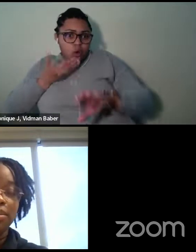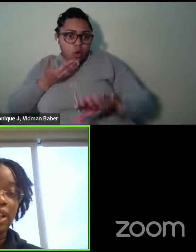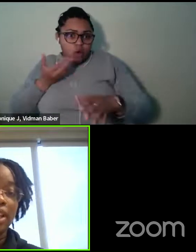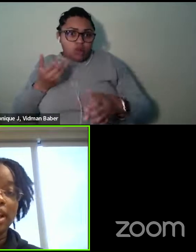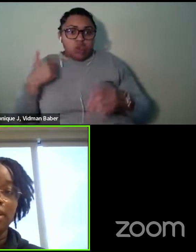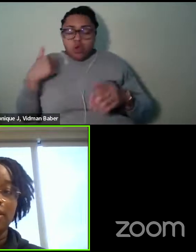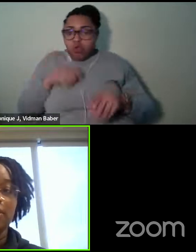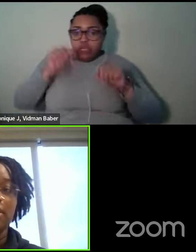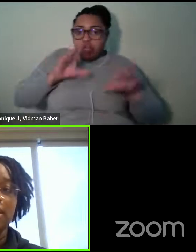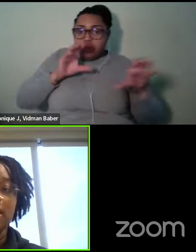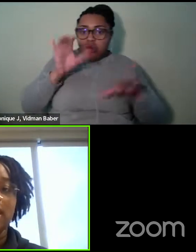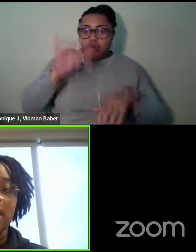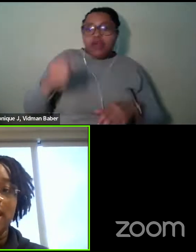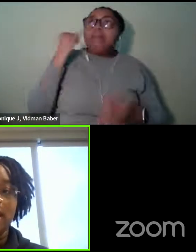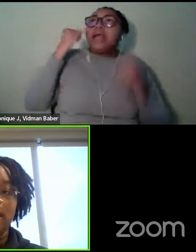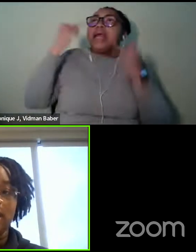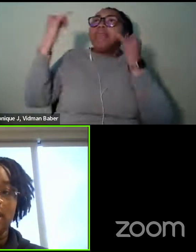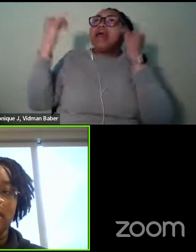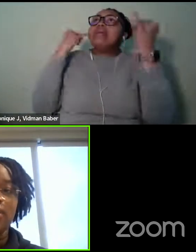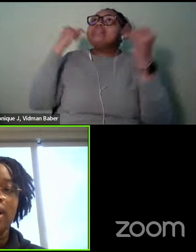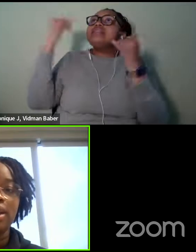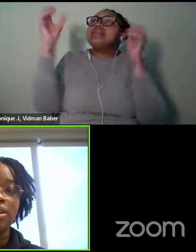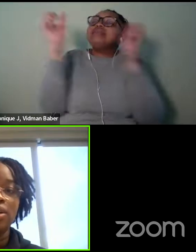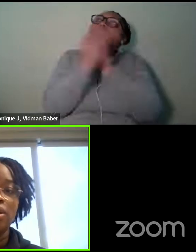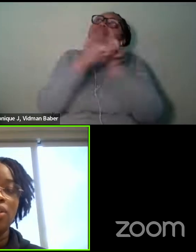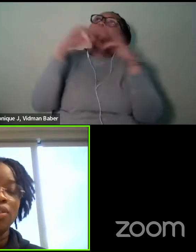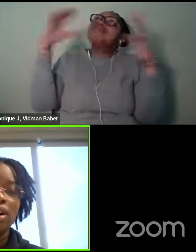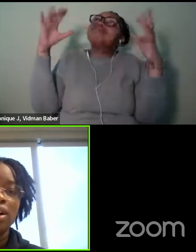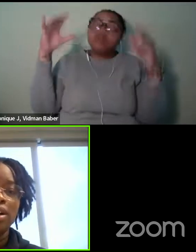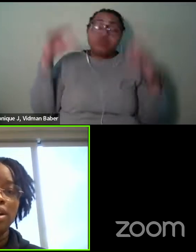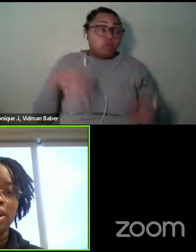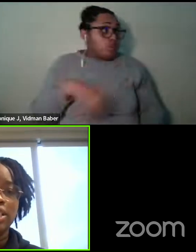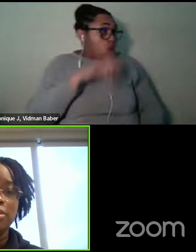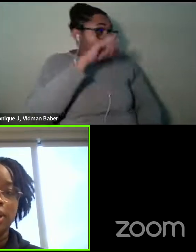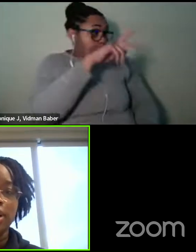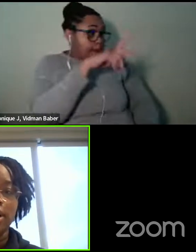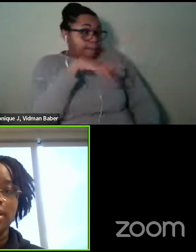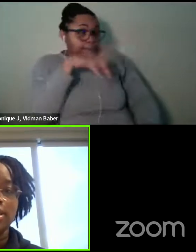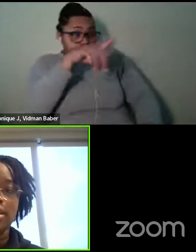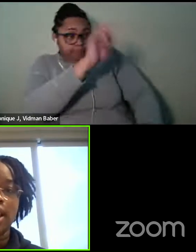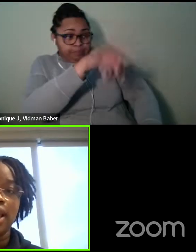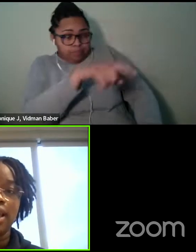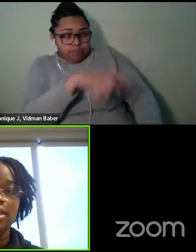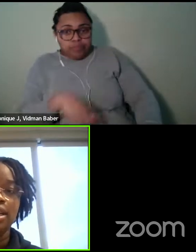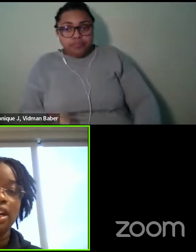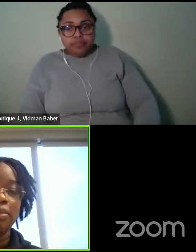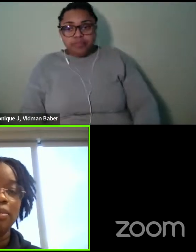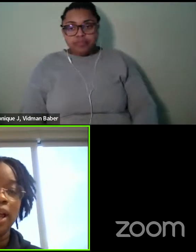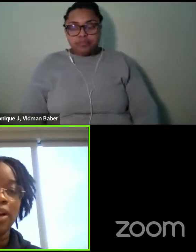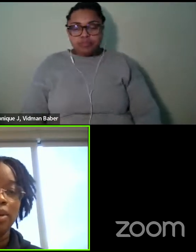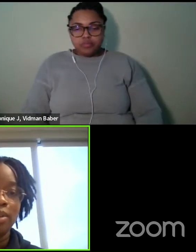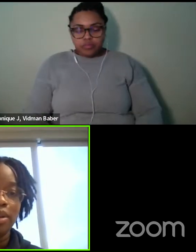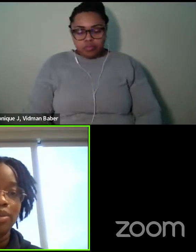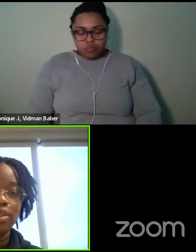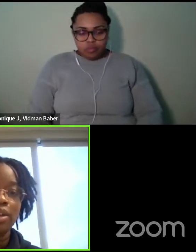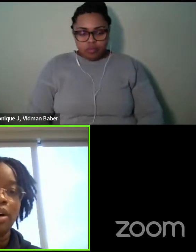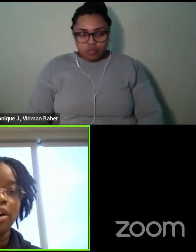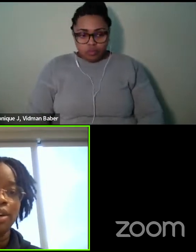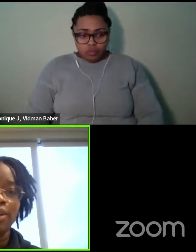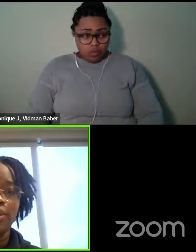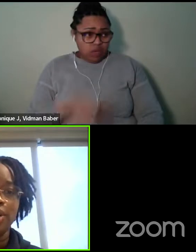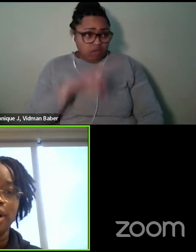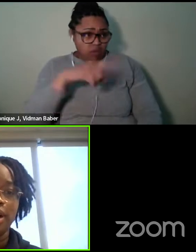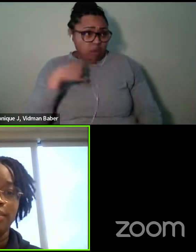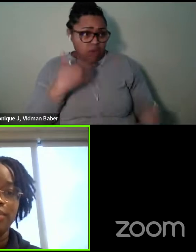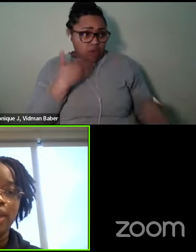Um, on that note, uh, have you had an overall good experience as a black woman who was an